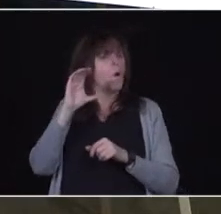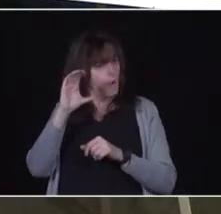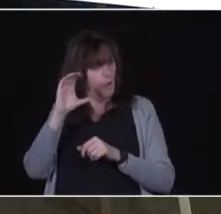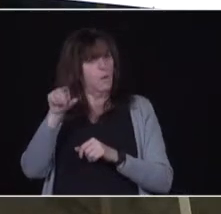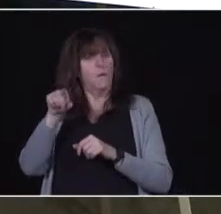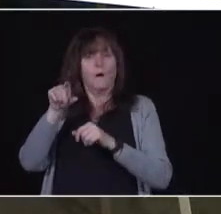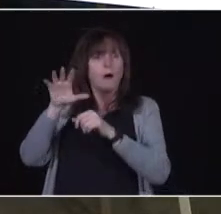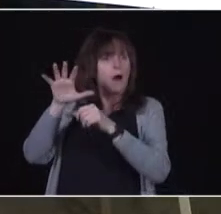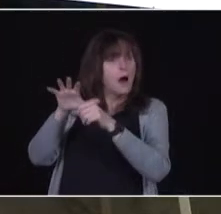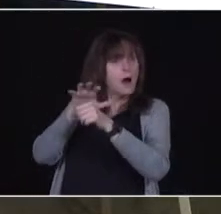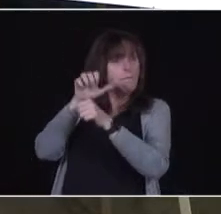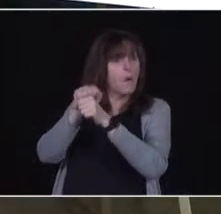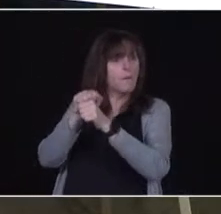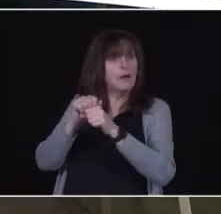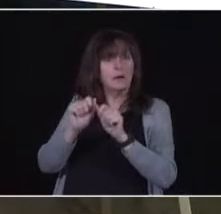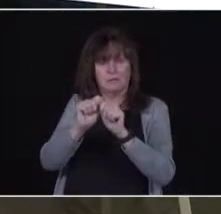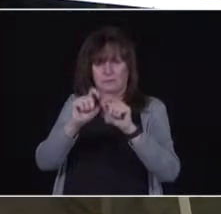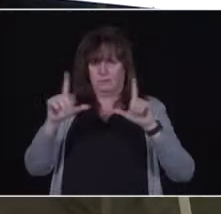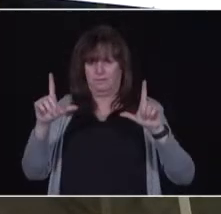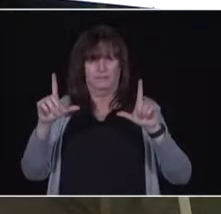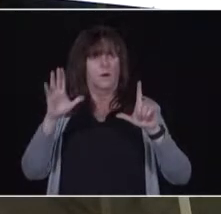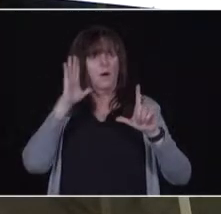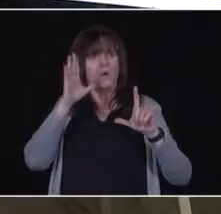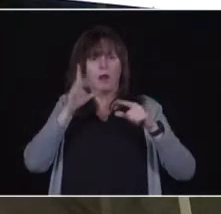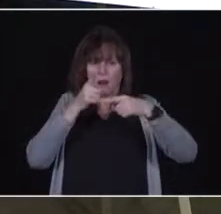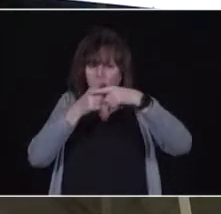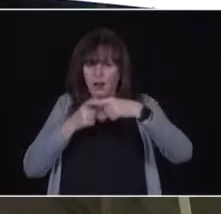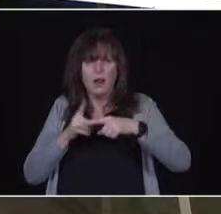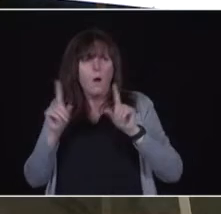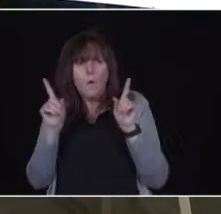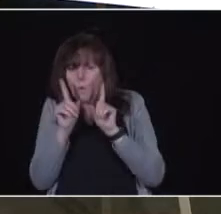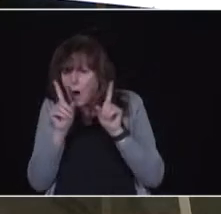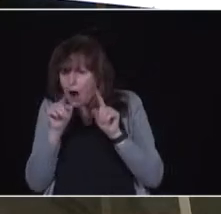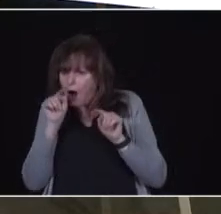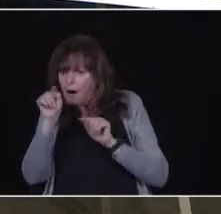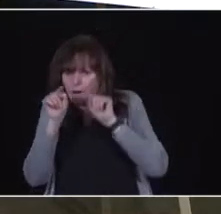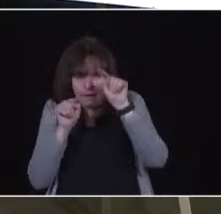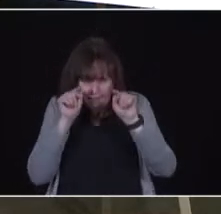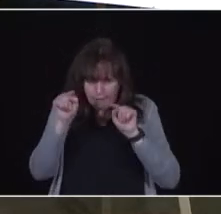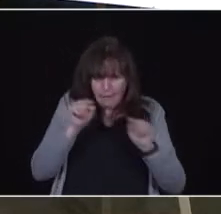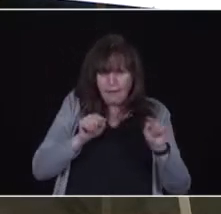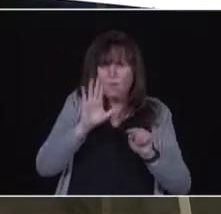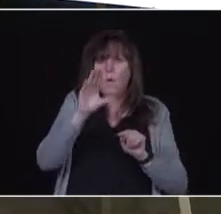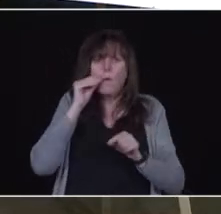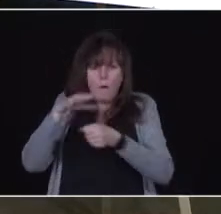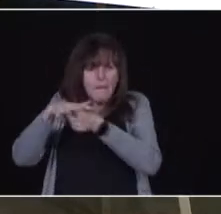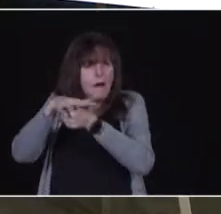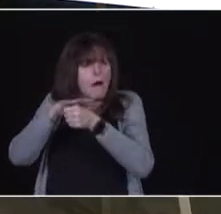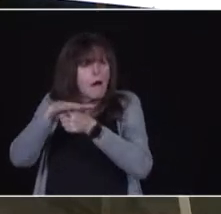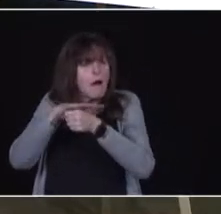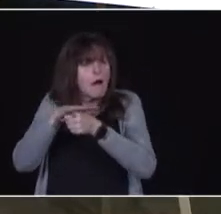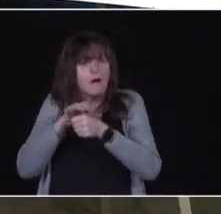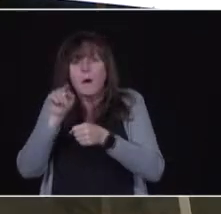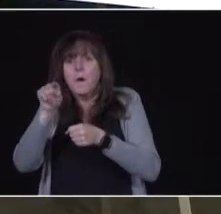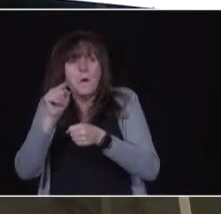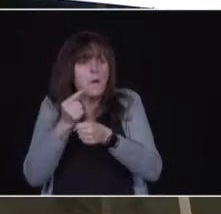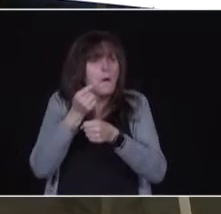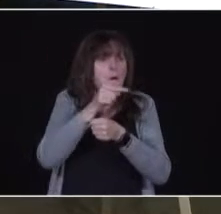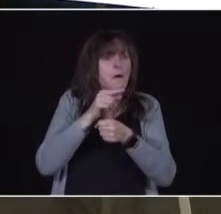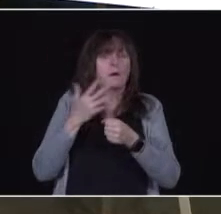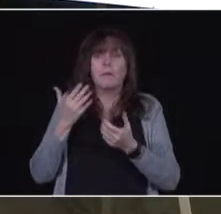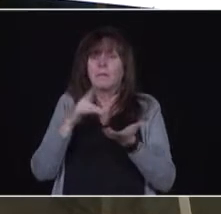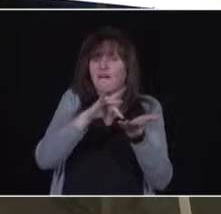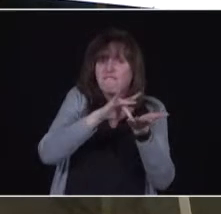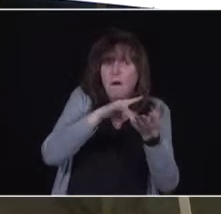vaccination clinics that will be closest to your address and then you will be able to reserve in them and go to it. Whether it a shopper's drug mark in